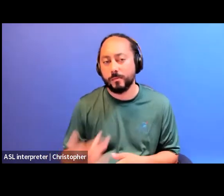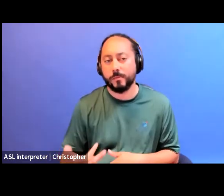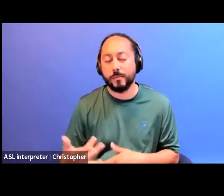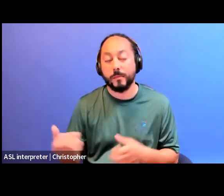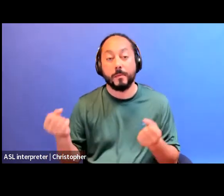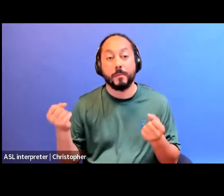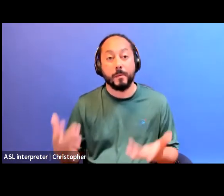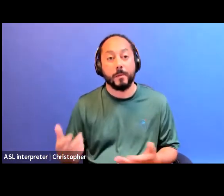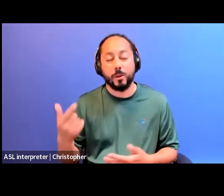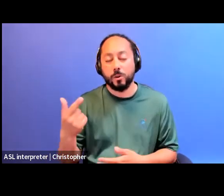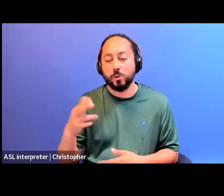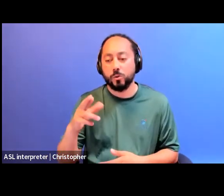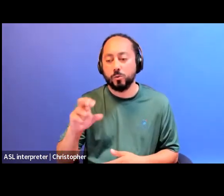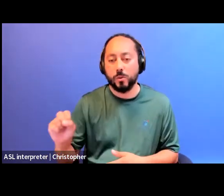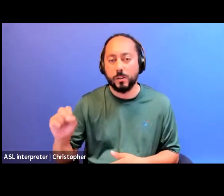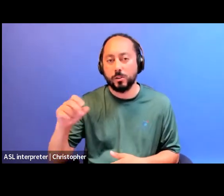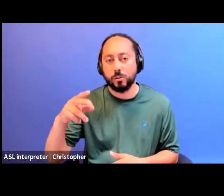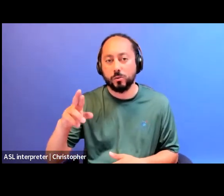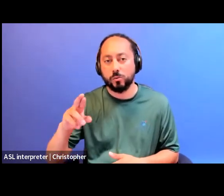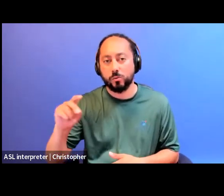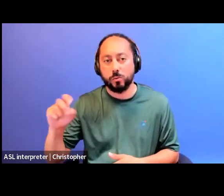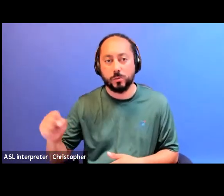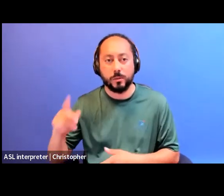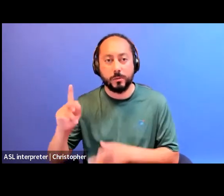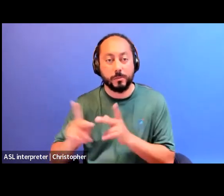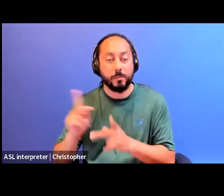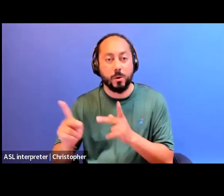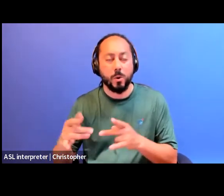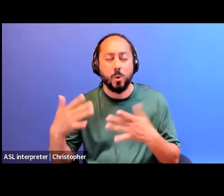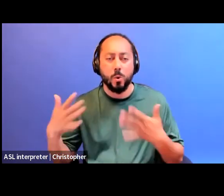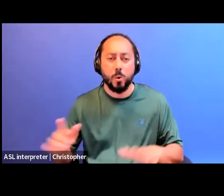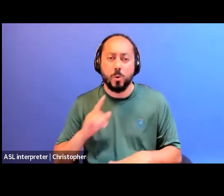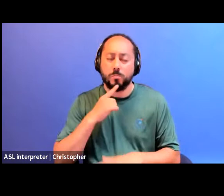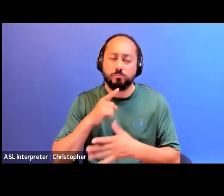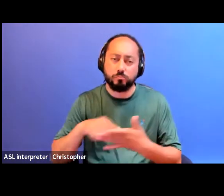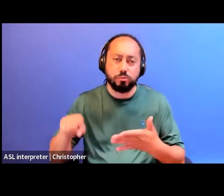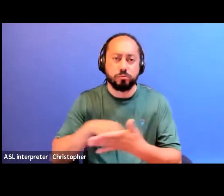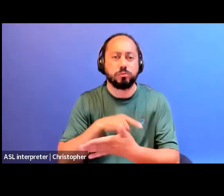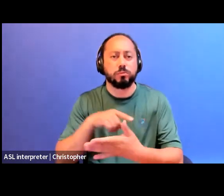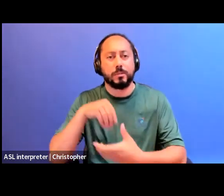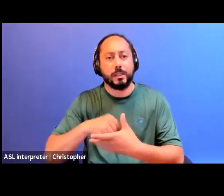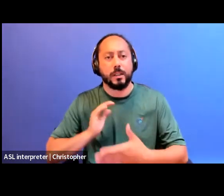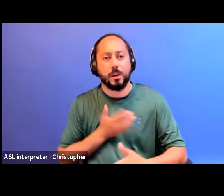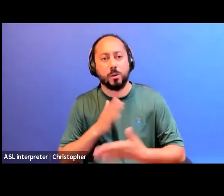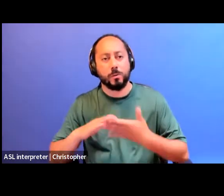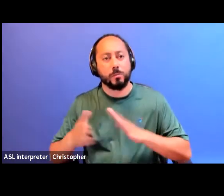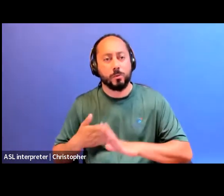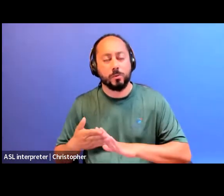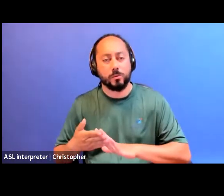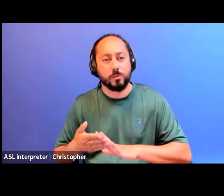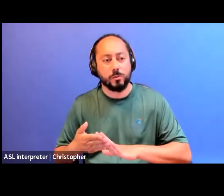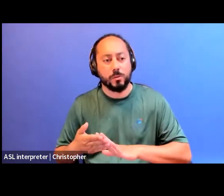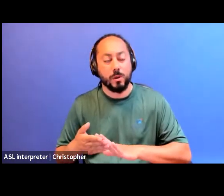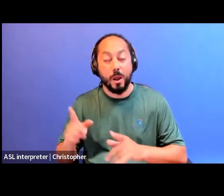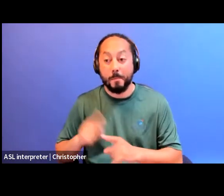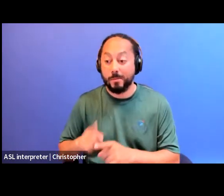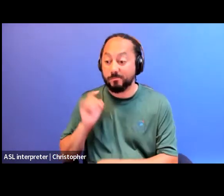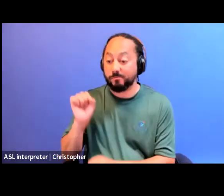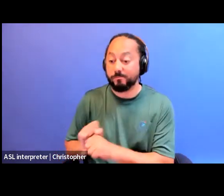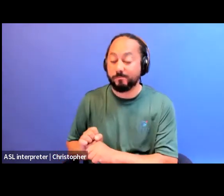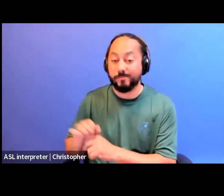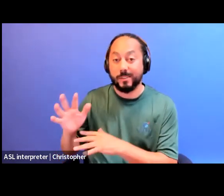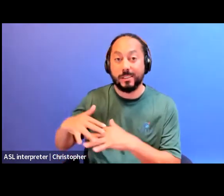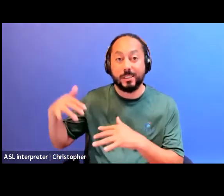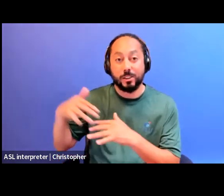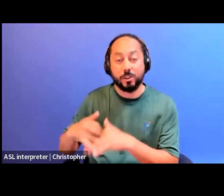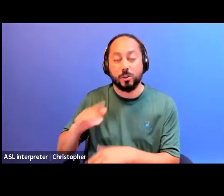facing some of the harshest criticism within our communities, when in fact grassroots, indigiqueer, two